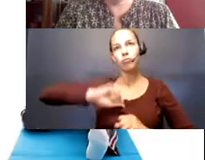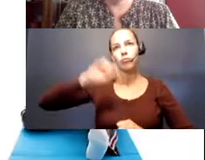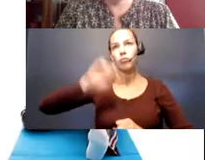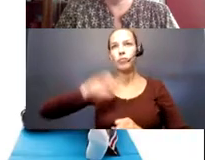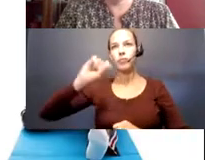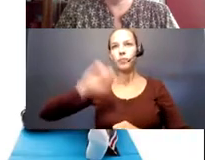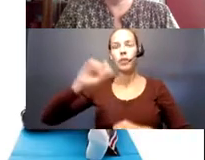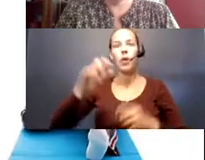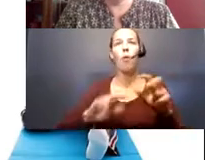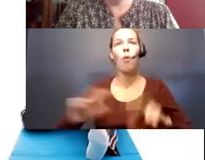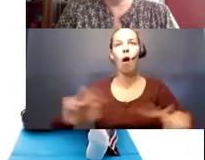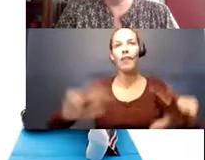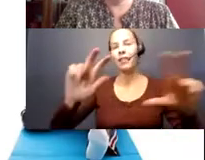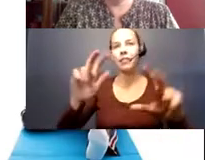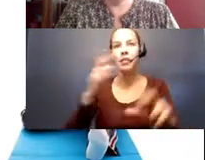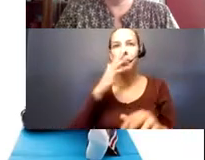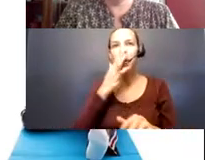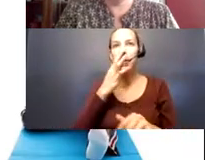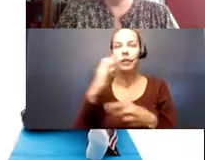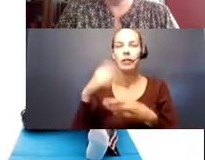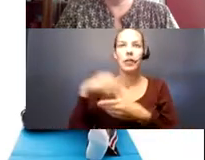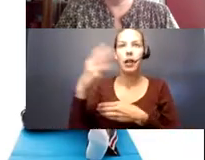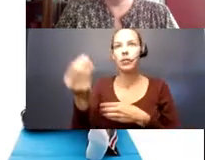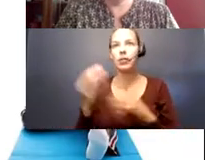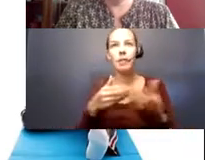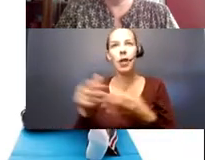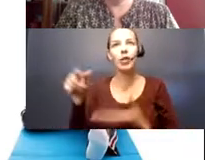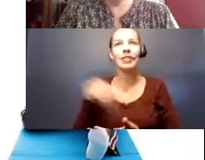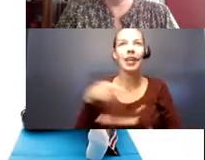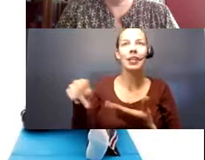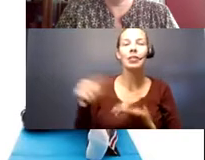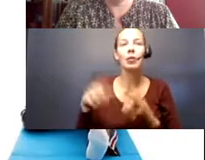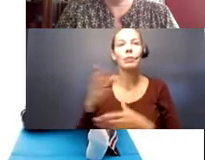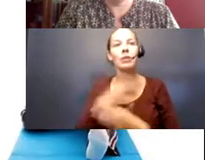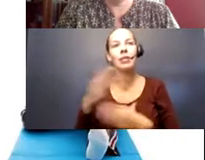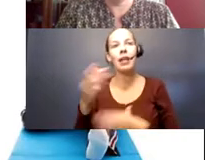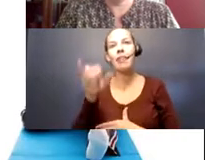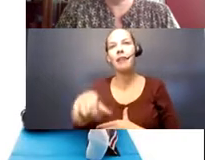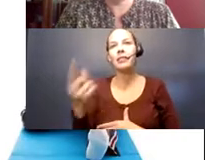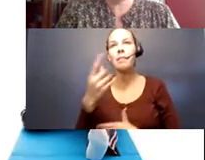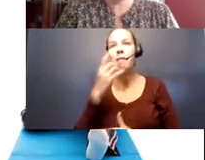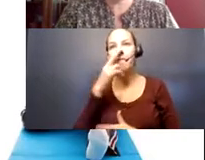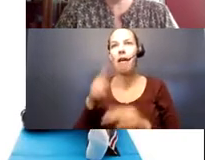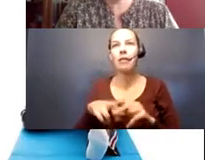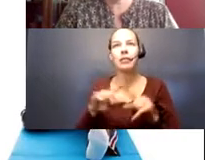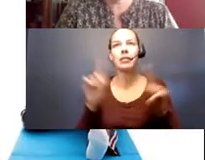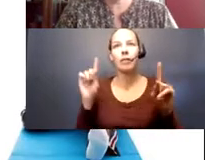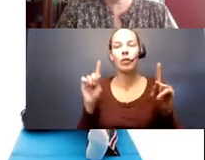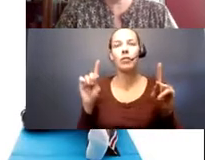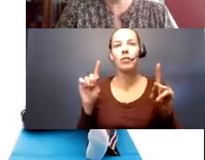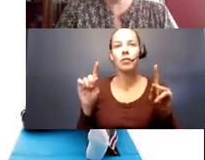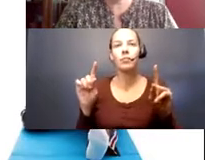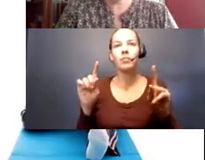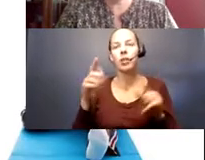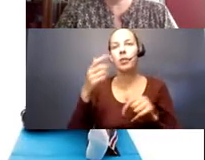Walking around their house. Like I said, inside or outside. They could be dancing to music. That could be something fun and different. And just being